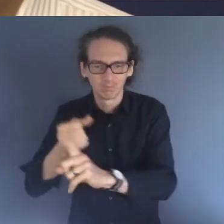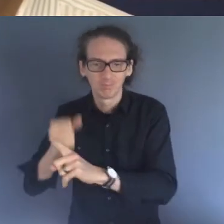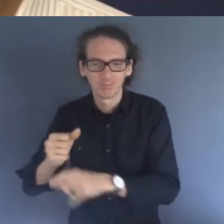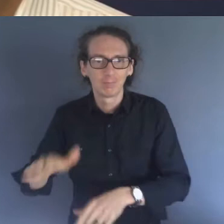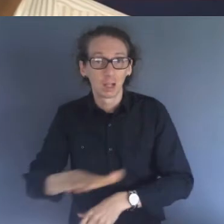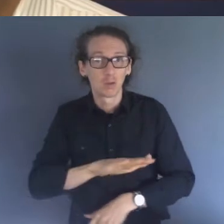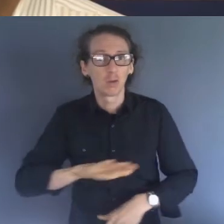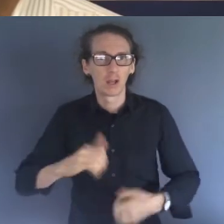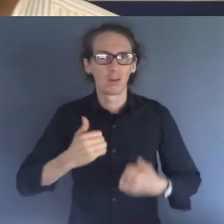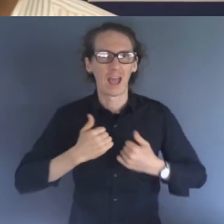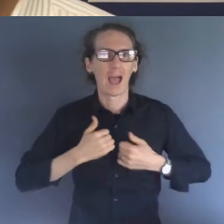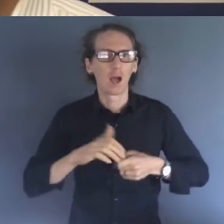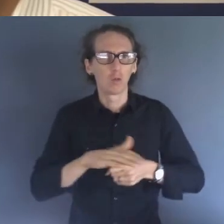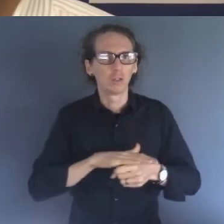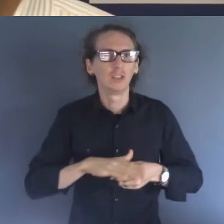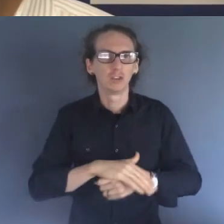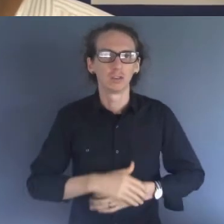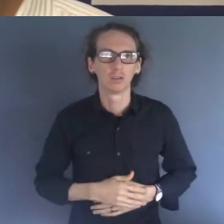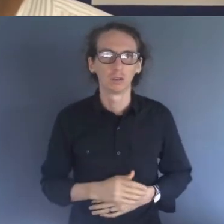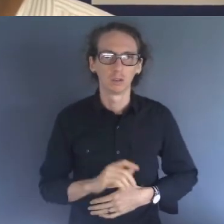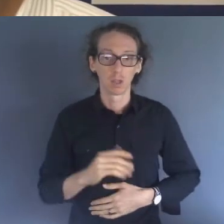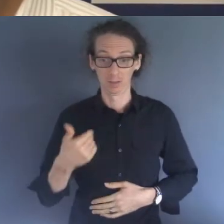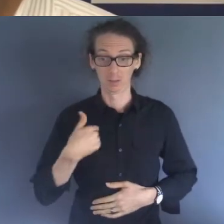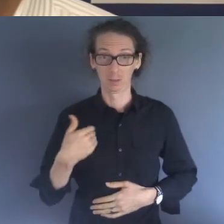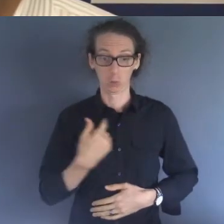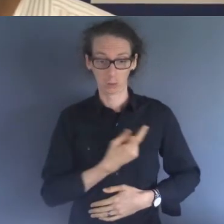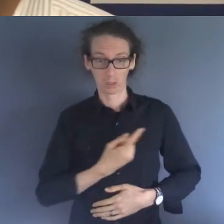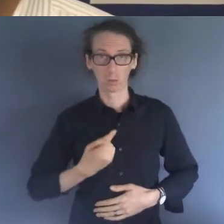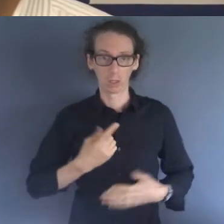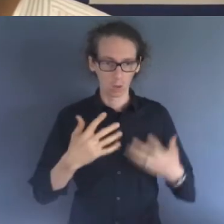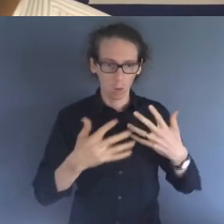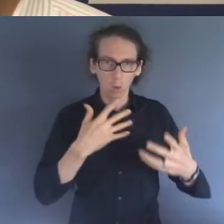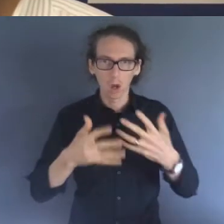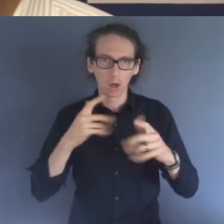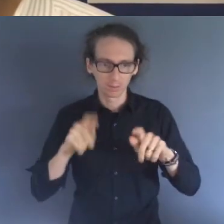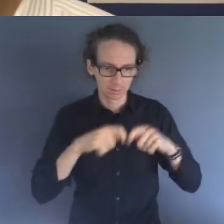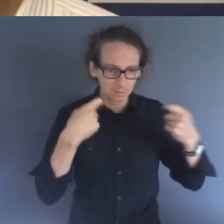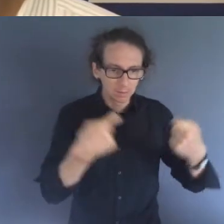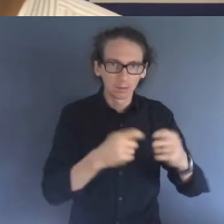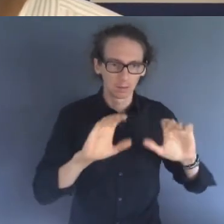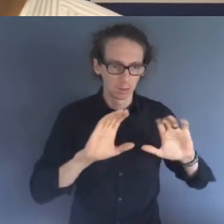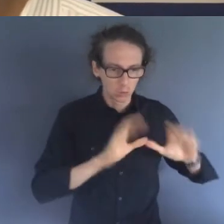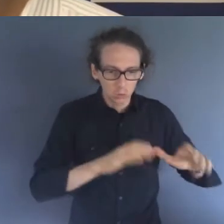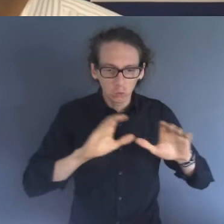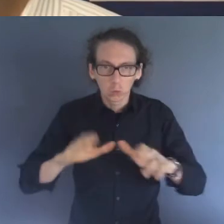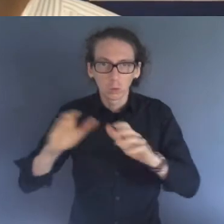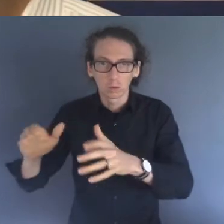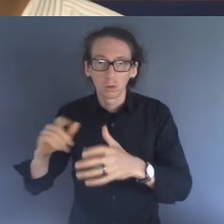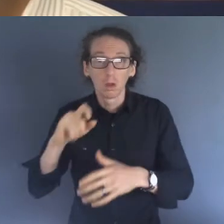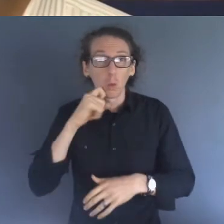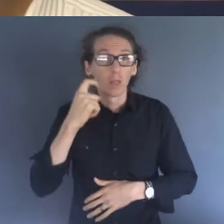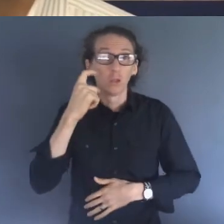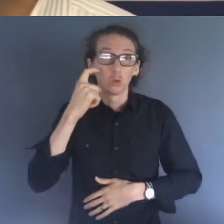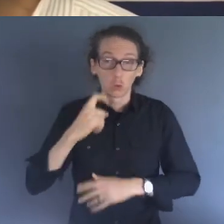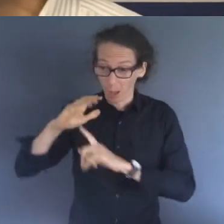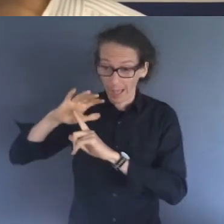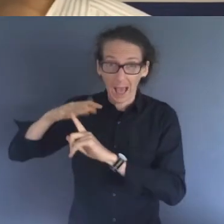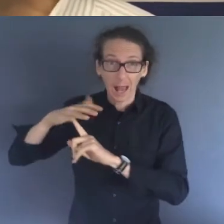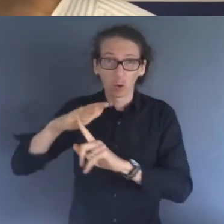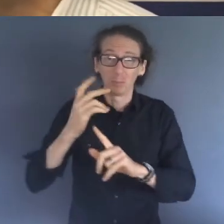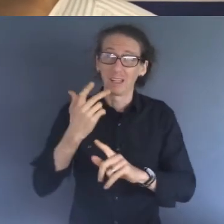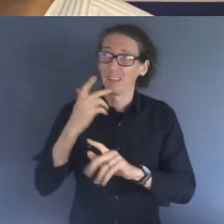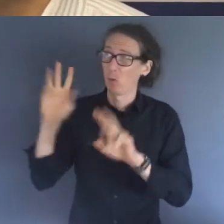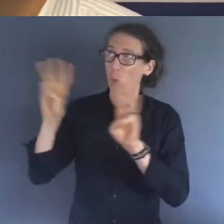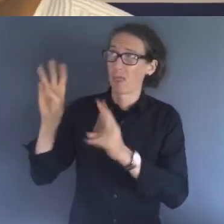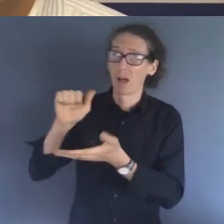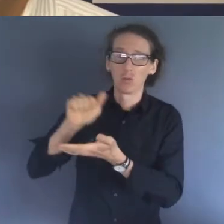We're getting crews together this morning and helicopters if we're able to fly them in the current conditions and get up and start